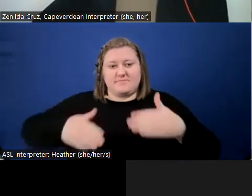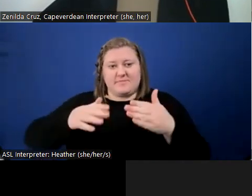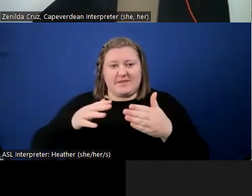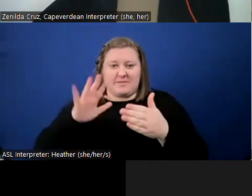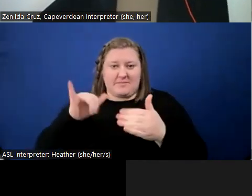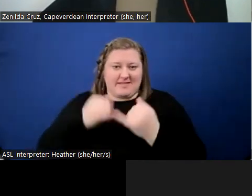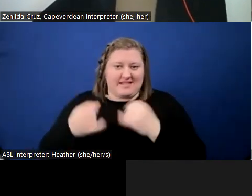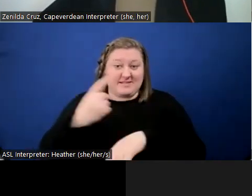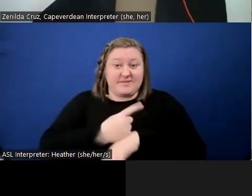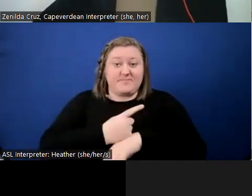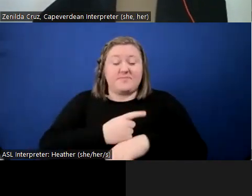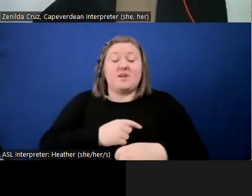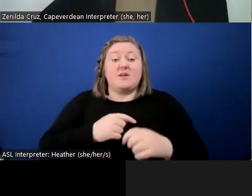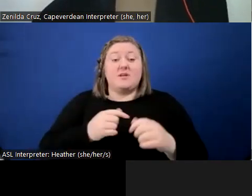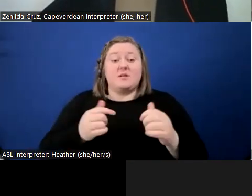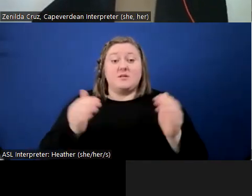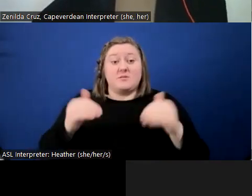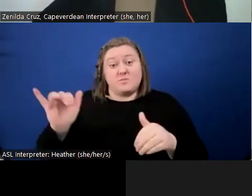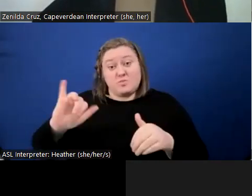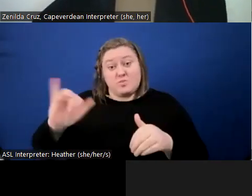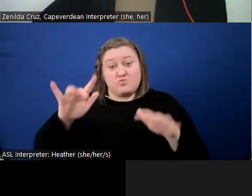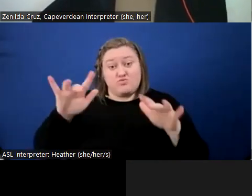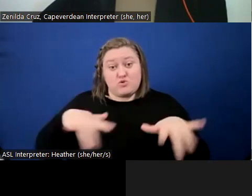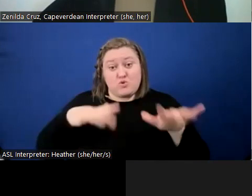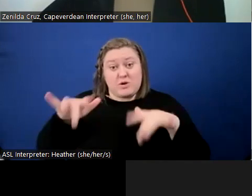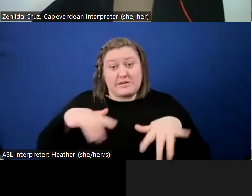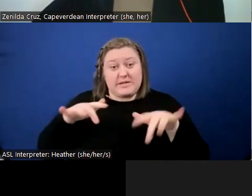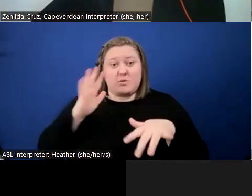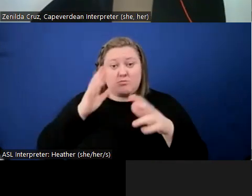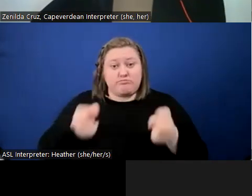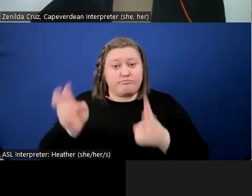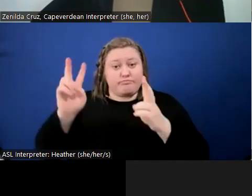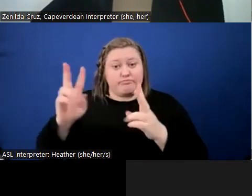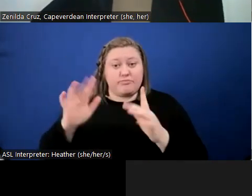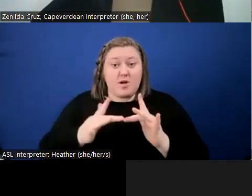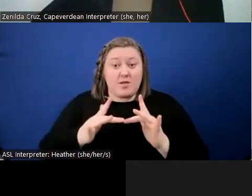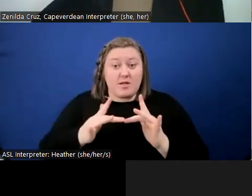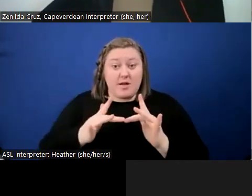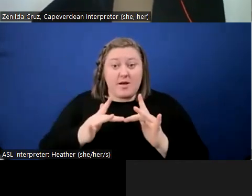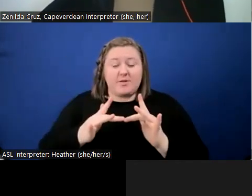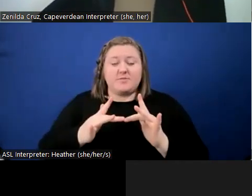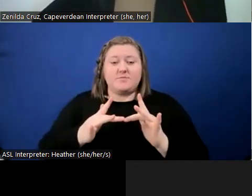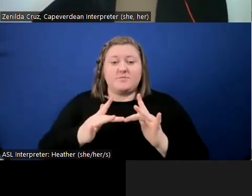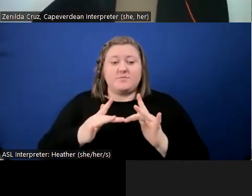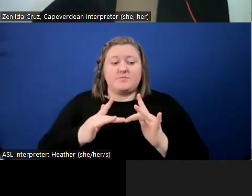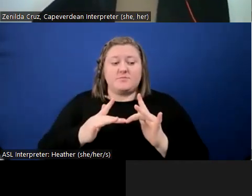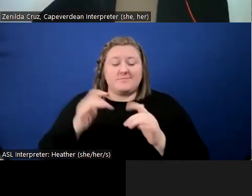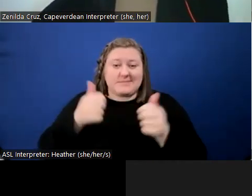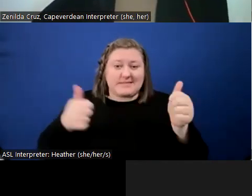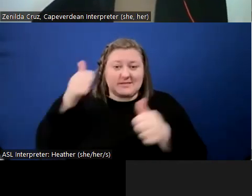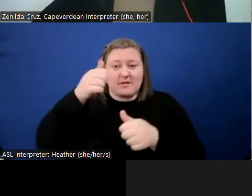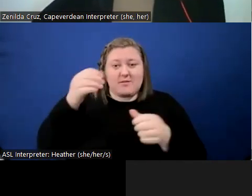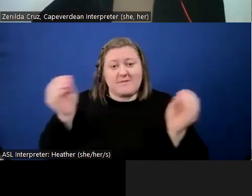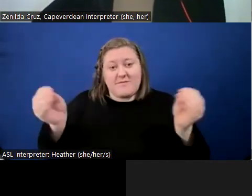date. Also, the recording for this evening will be posted online on the Executive Office